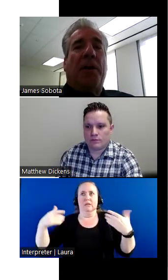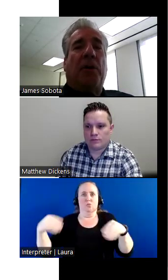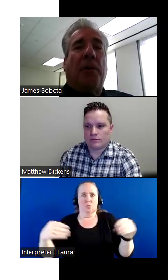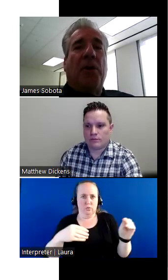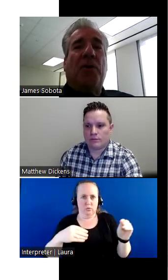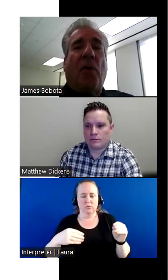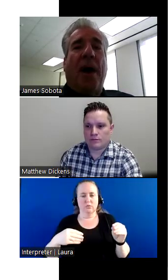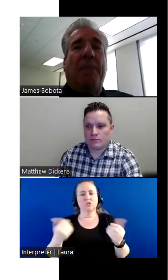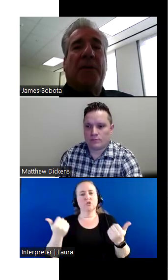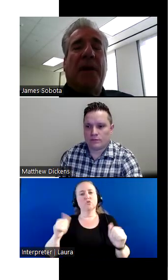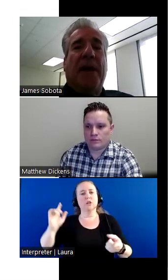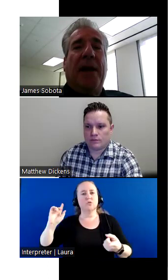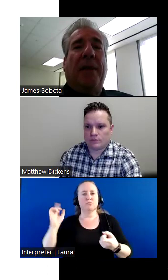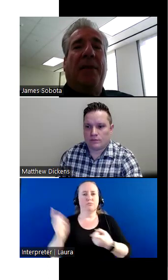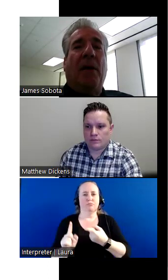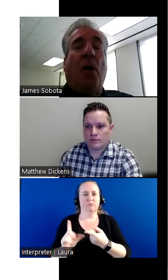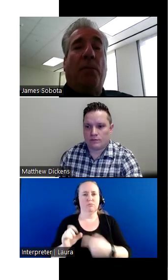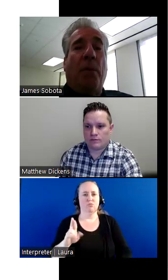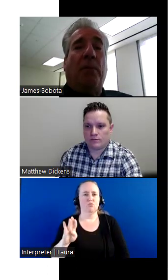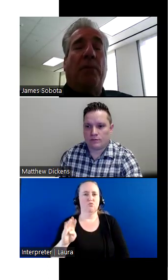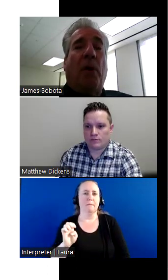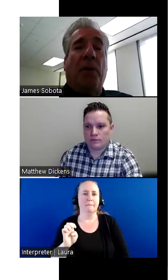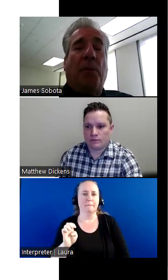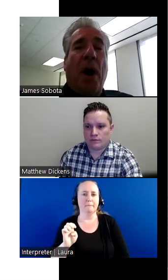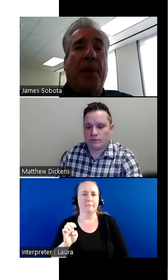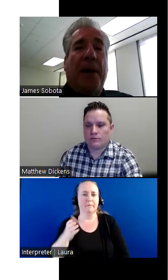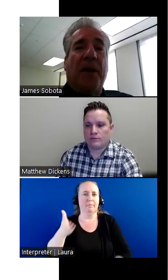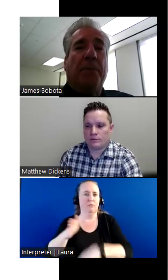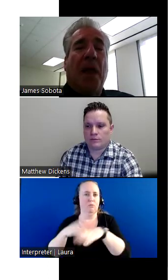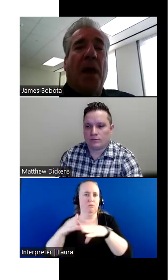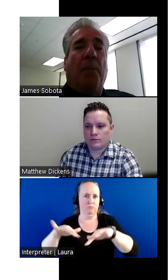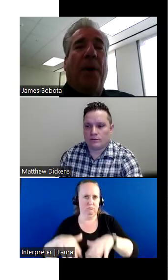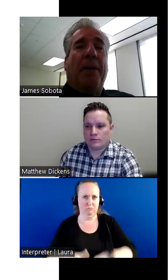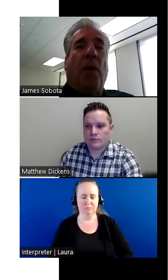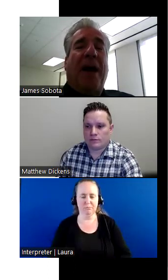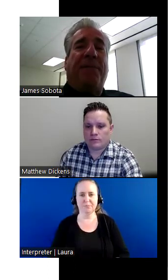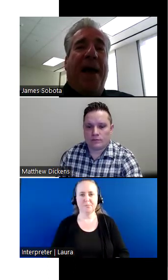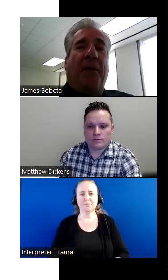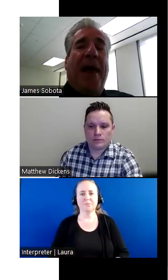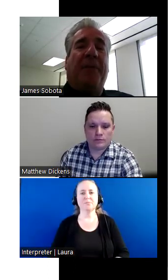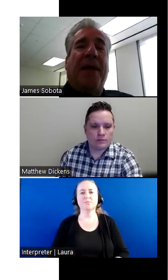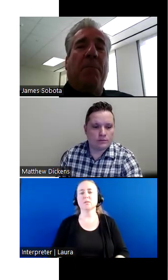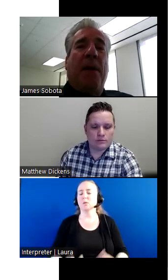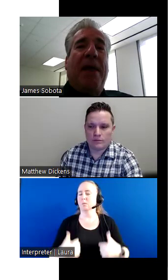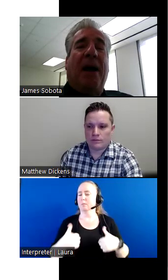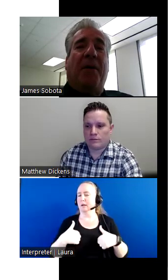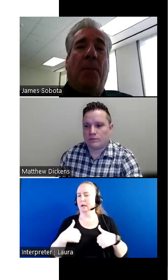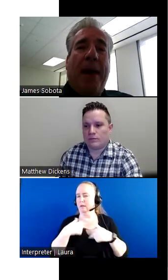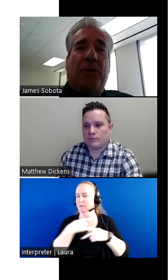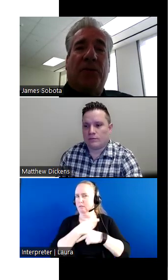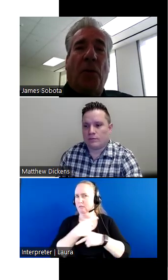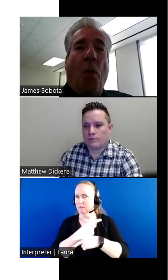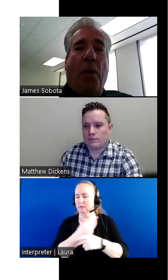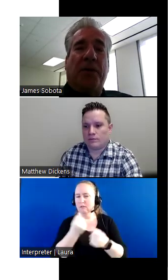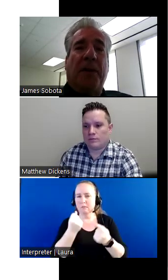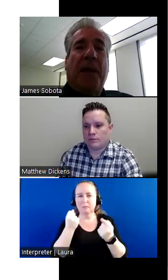trying to reduce crimes in on, on, on their properties. But what I found out that many of the